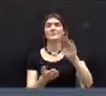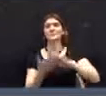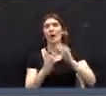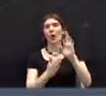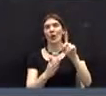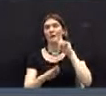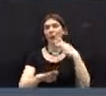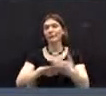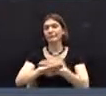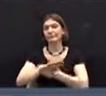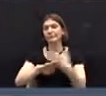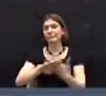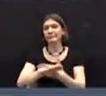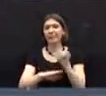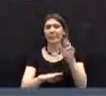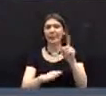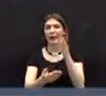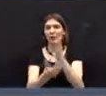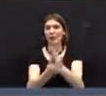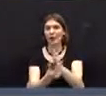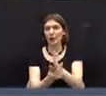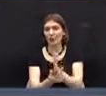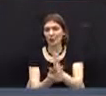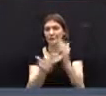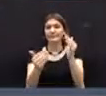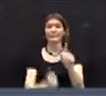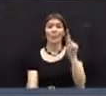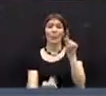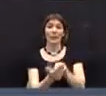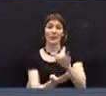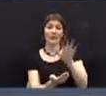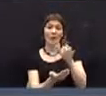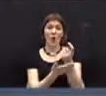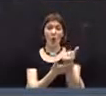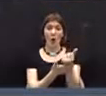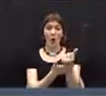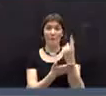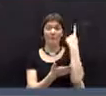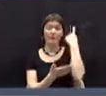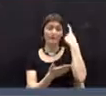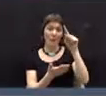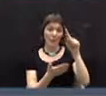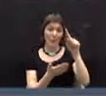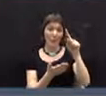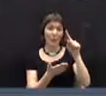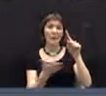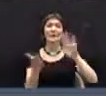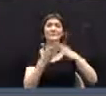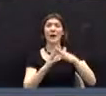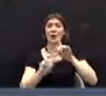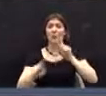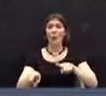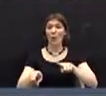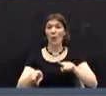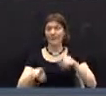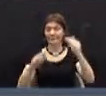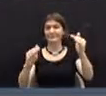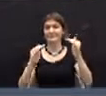and maintenance of the land records. $1,500 in cost savings on preparing the town report.